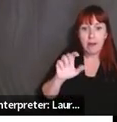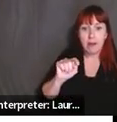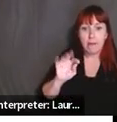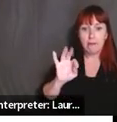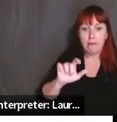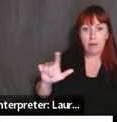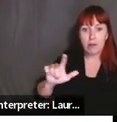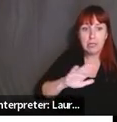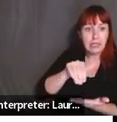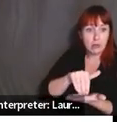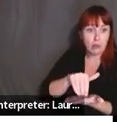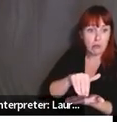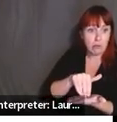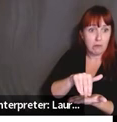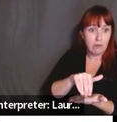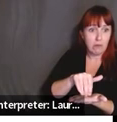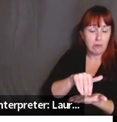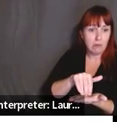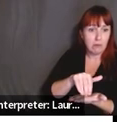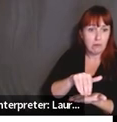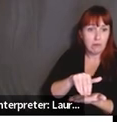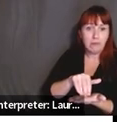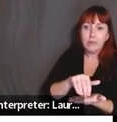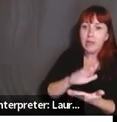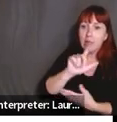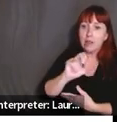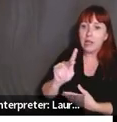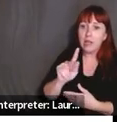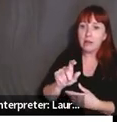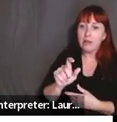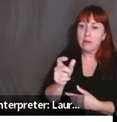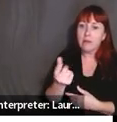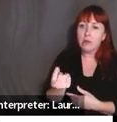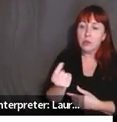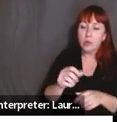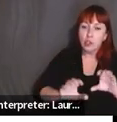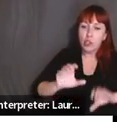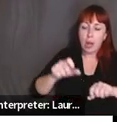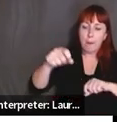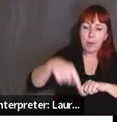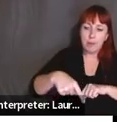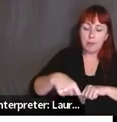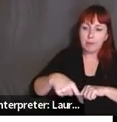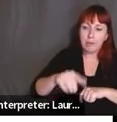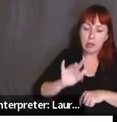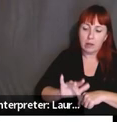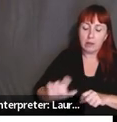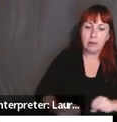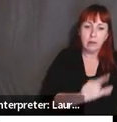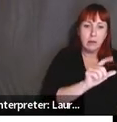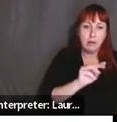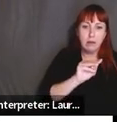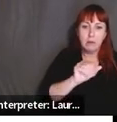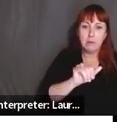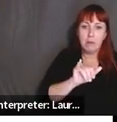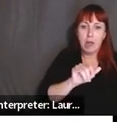you'll all have access to this link. Um, and I think, uh, Howie will be putting this in the chat as well, but you go to my.actful